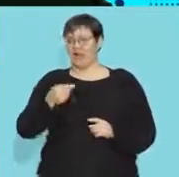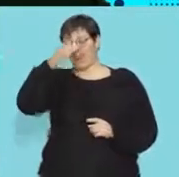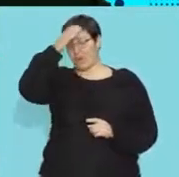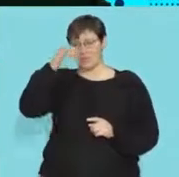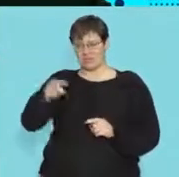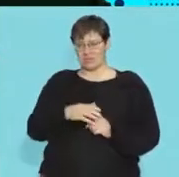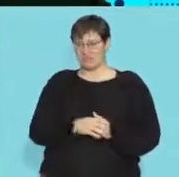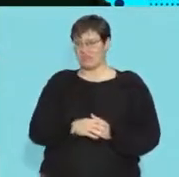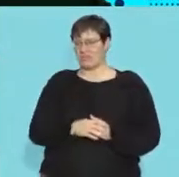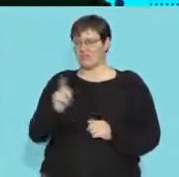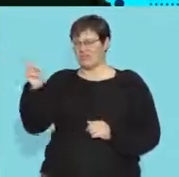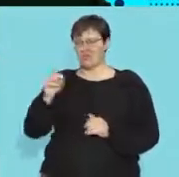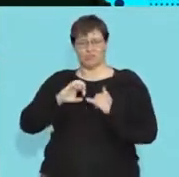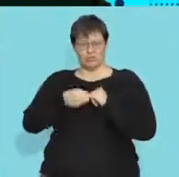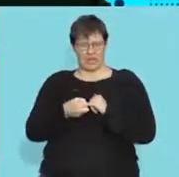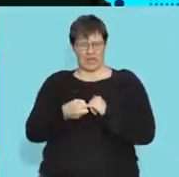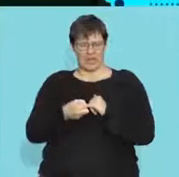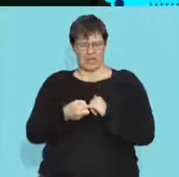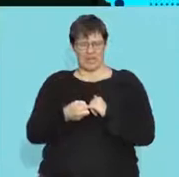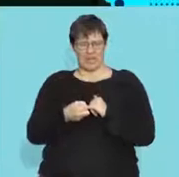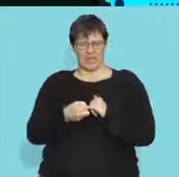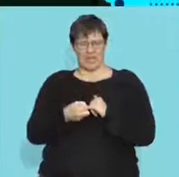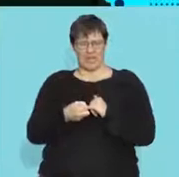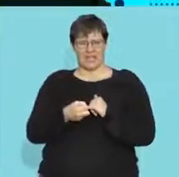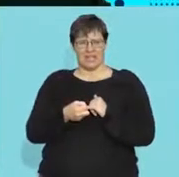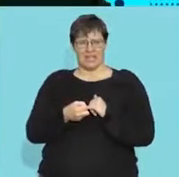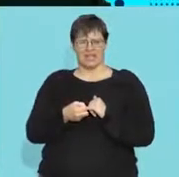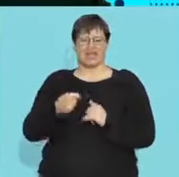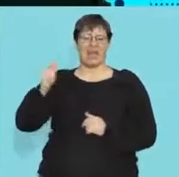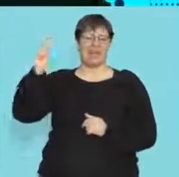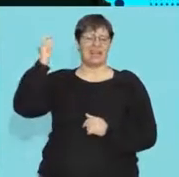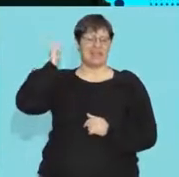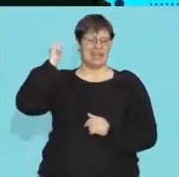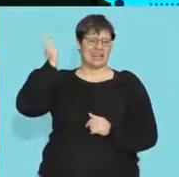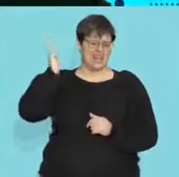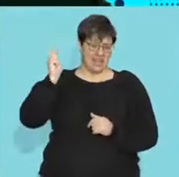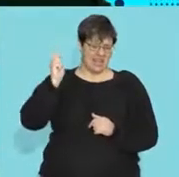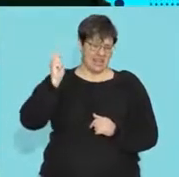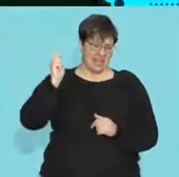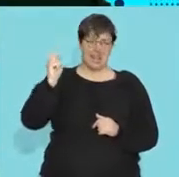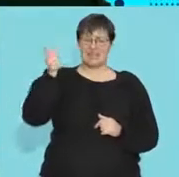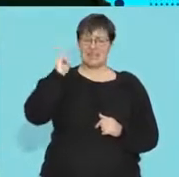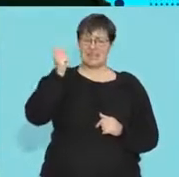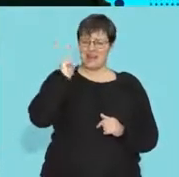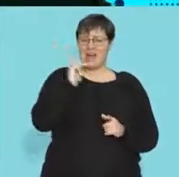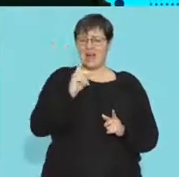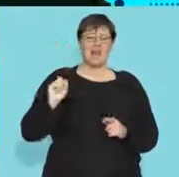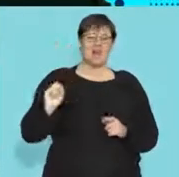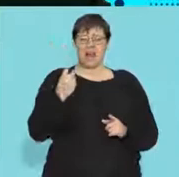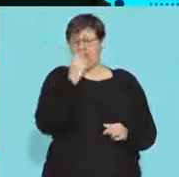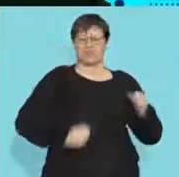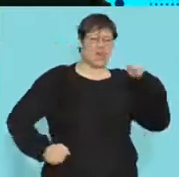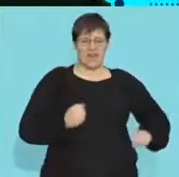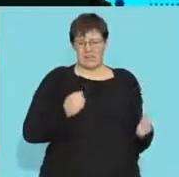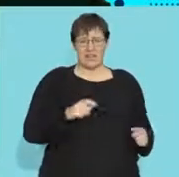concept here i don't know if you've ever tried i don't know it's all about the kenyan athletes use it as well a lot of the long